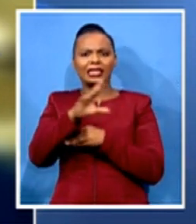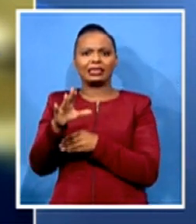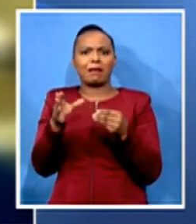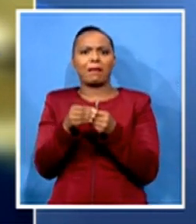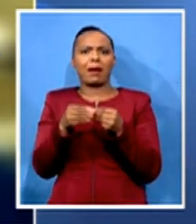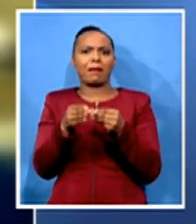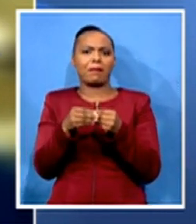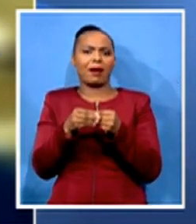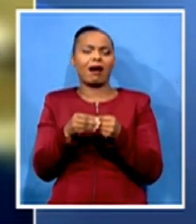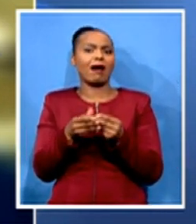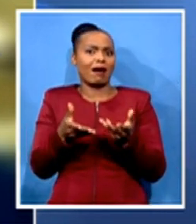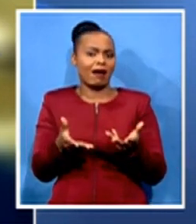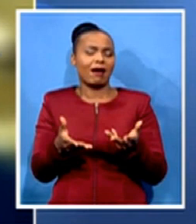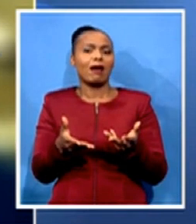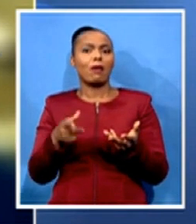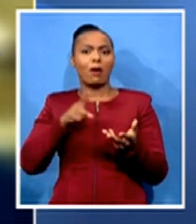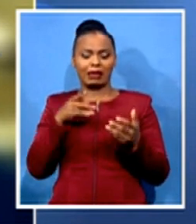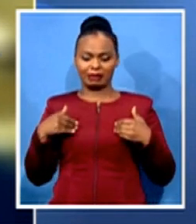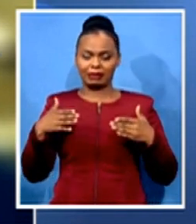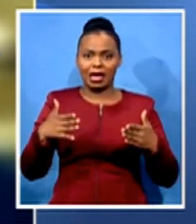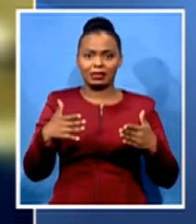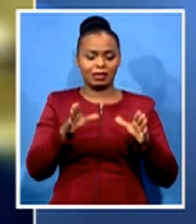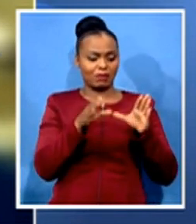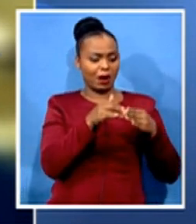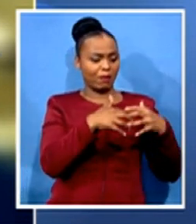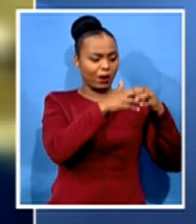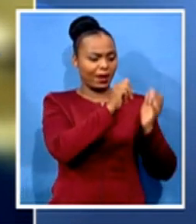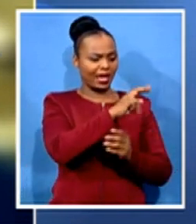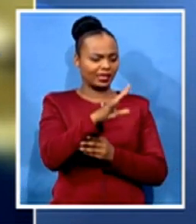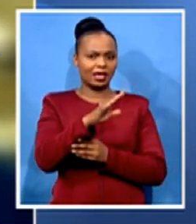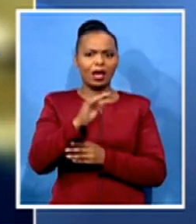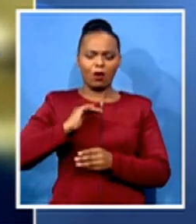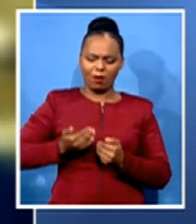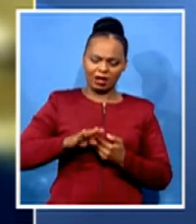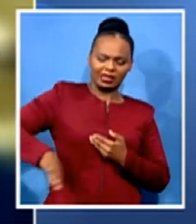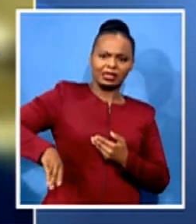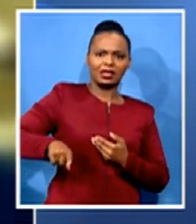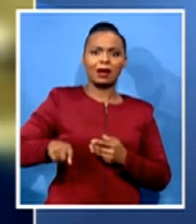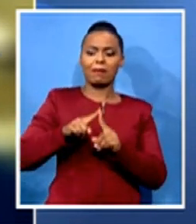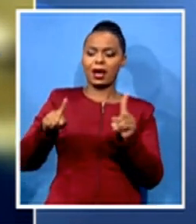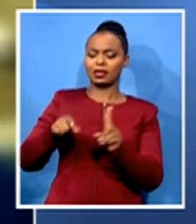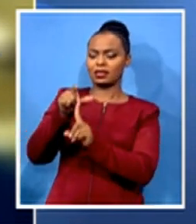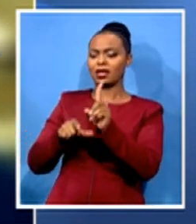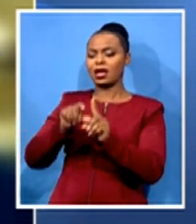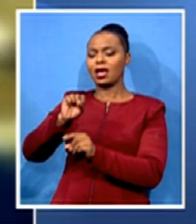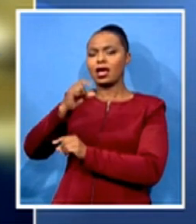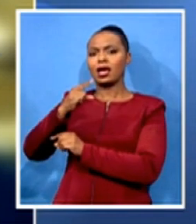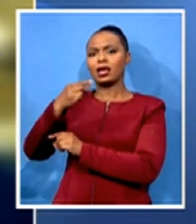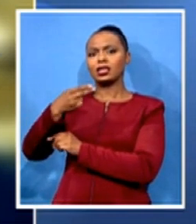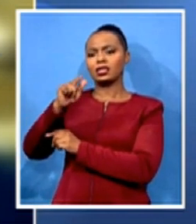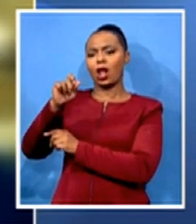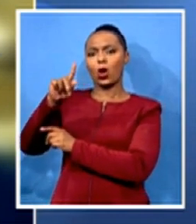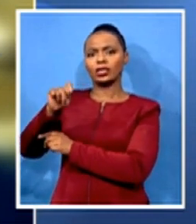were excluded. Until such time, people like Charlotte McRaeke continuously insisted on